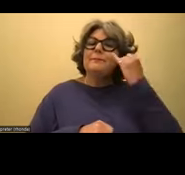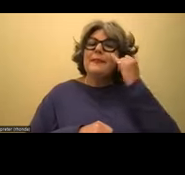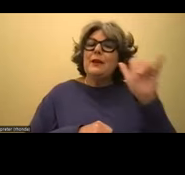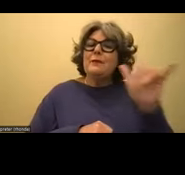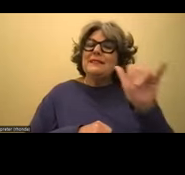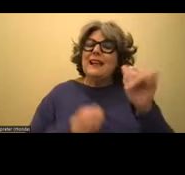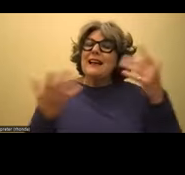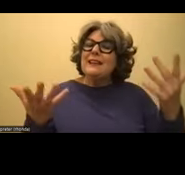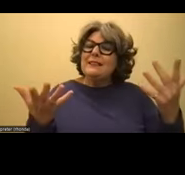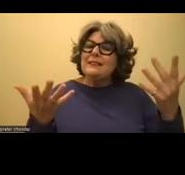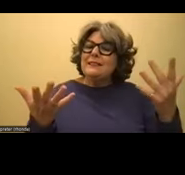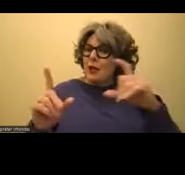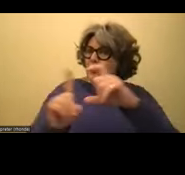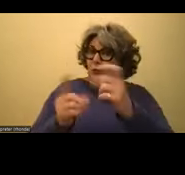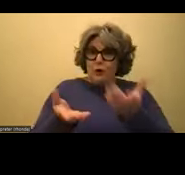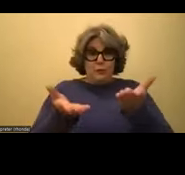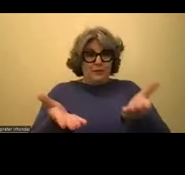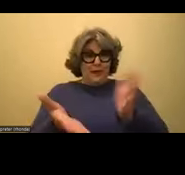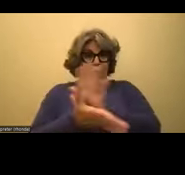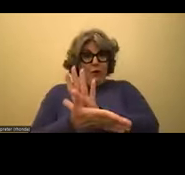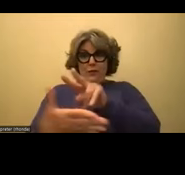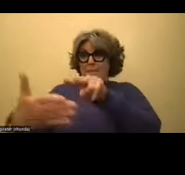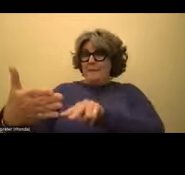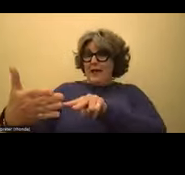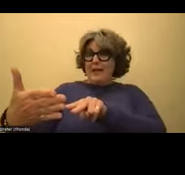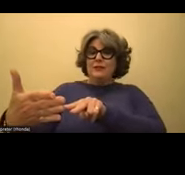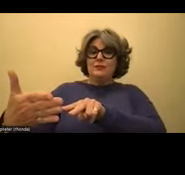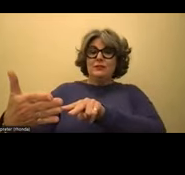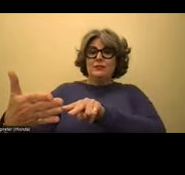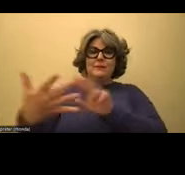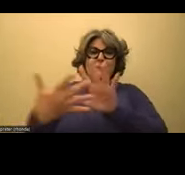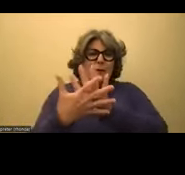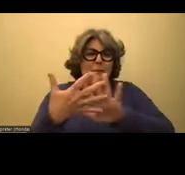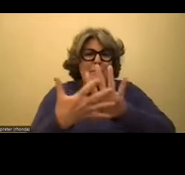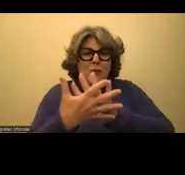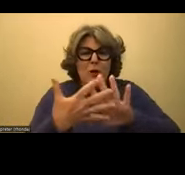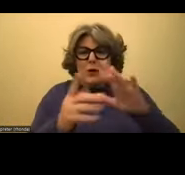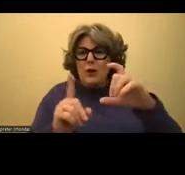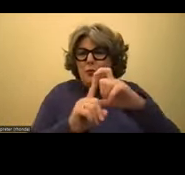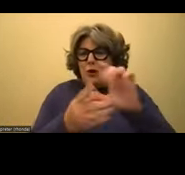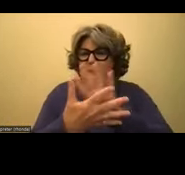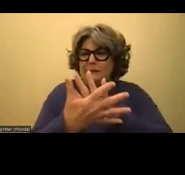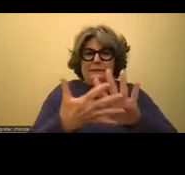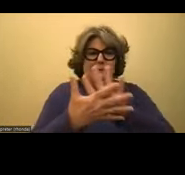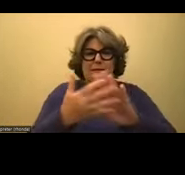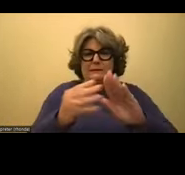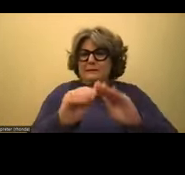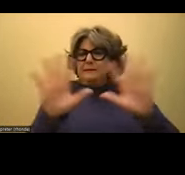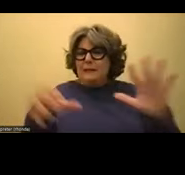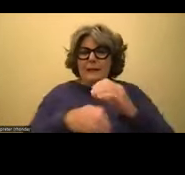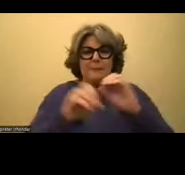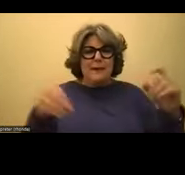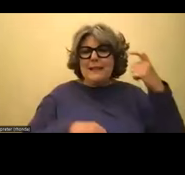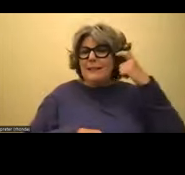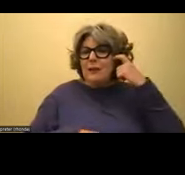words were there, but they were kind of like blurry and in a way made no sense, had